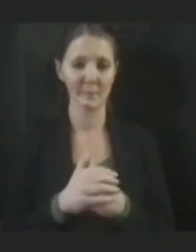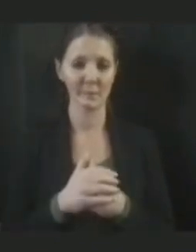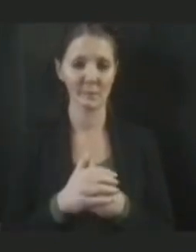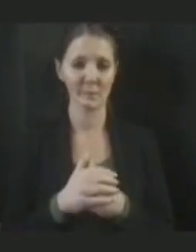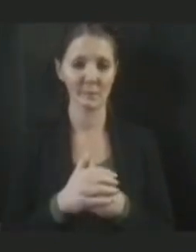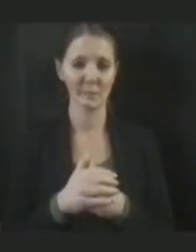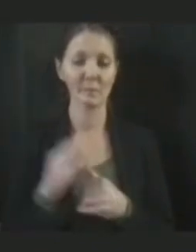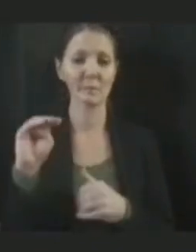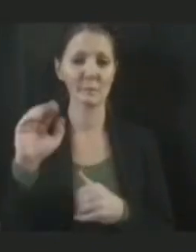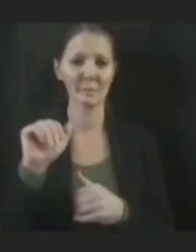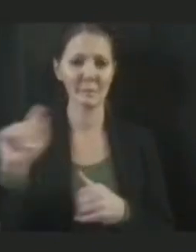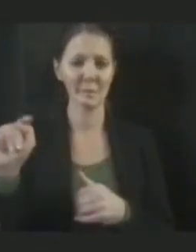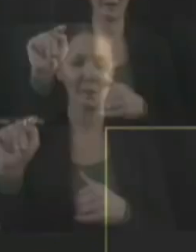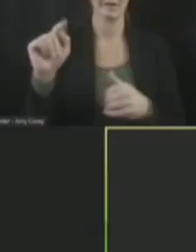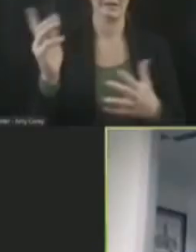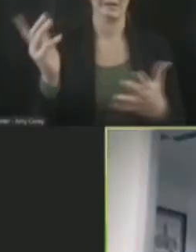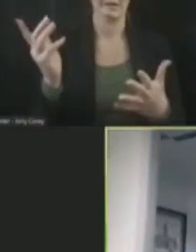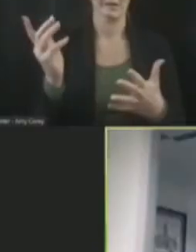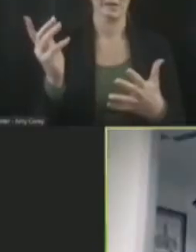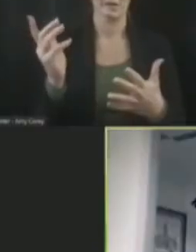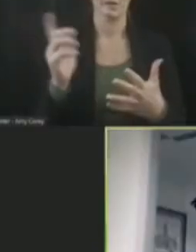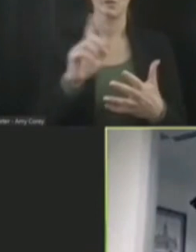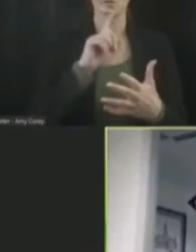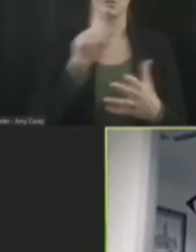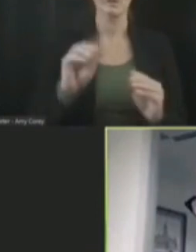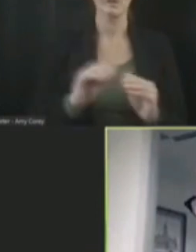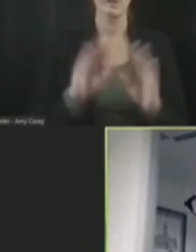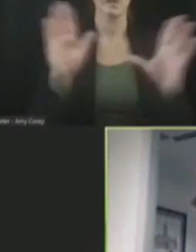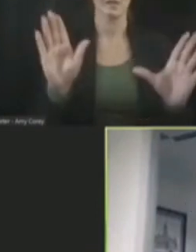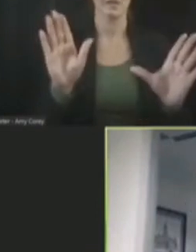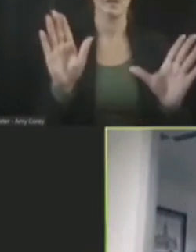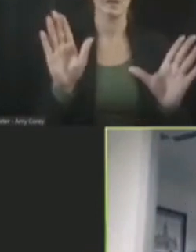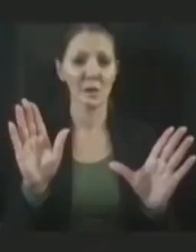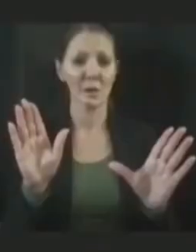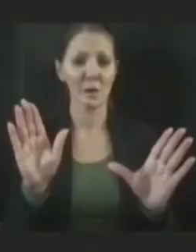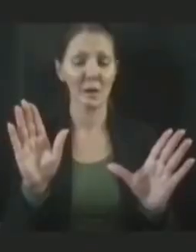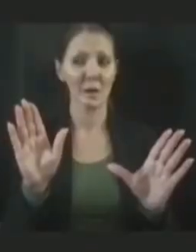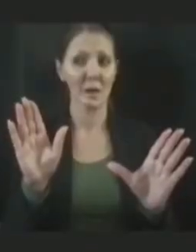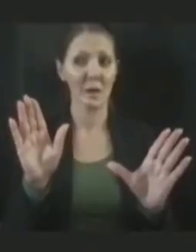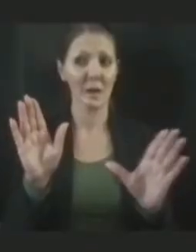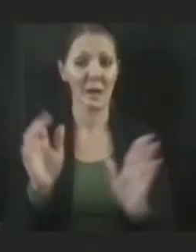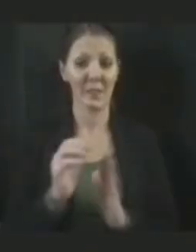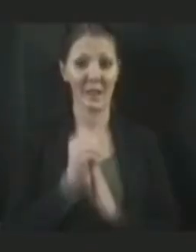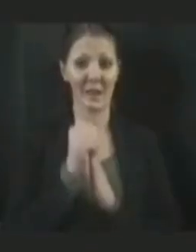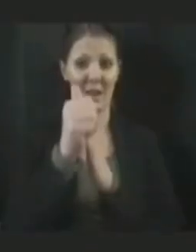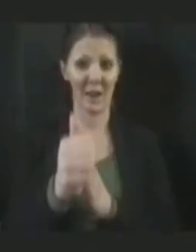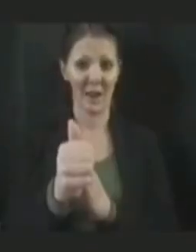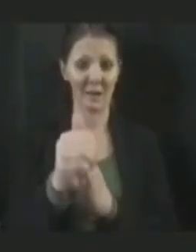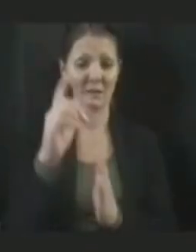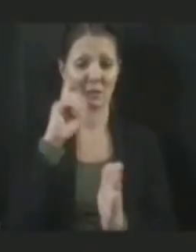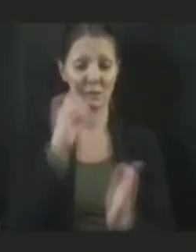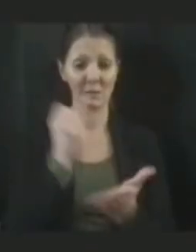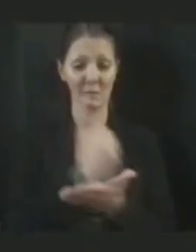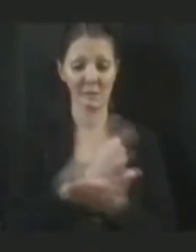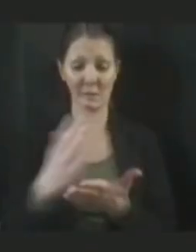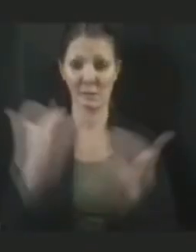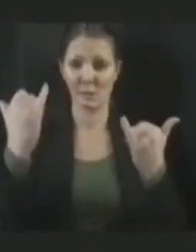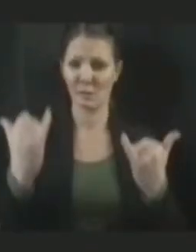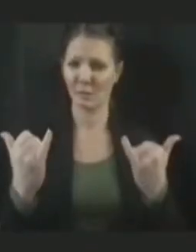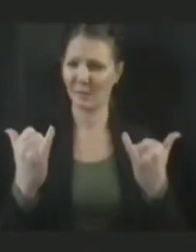Yeah, I think I can say really clearly, Dave, that the guidance that came out today, we don't interpret it